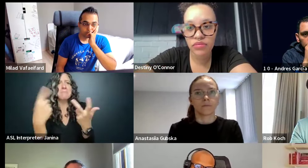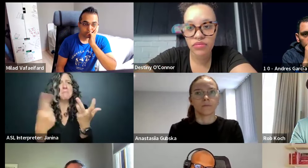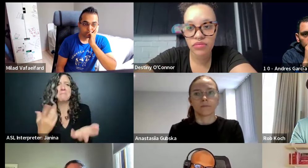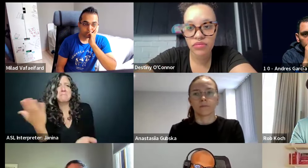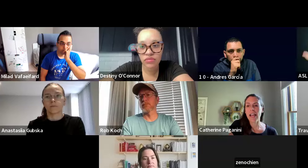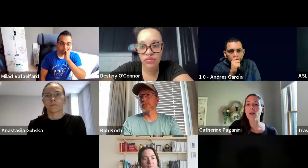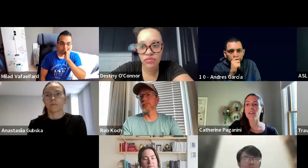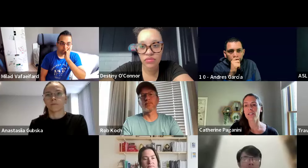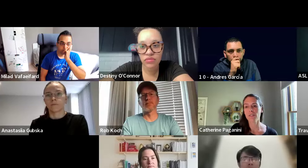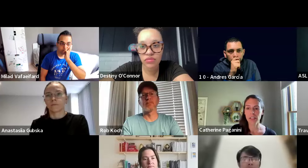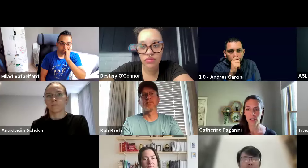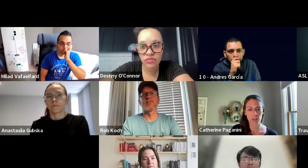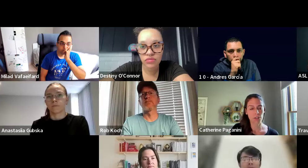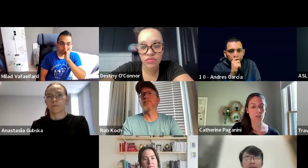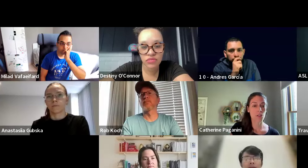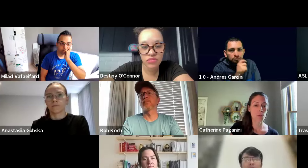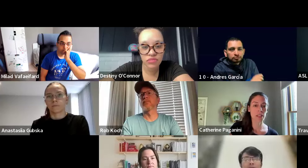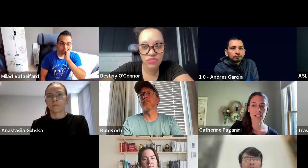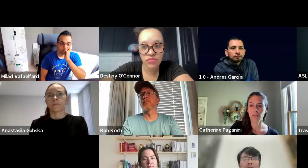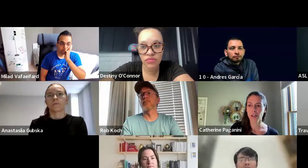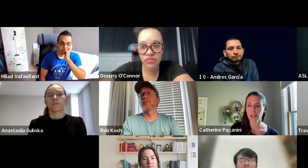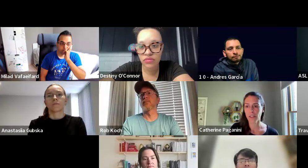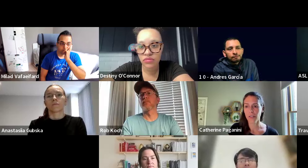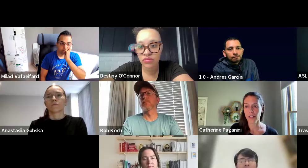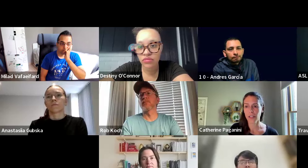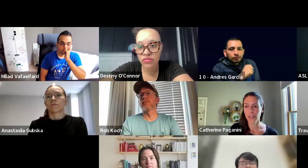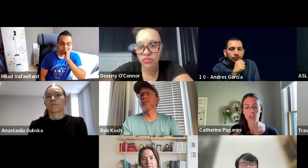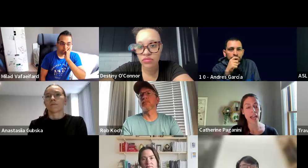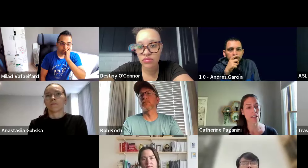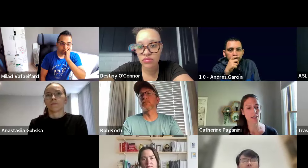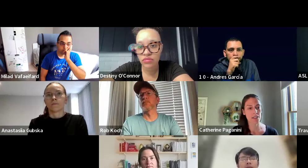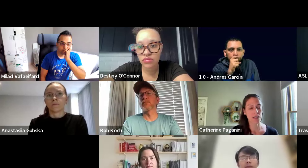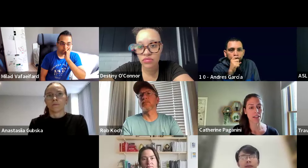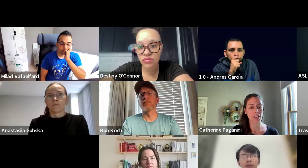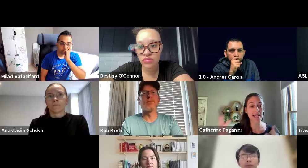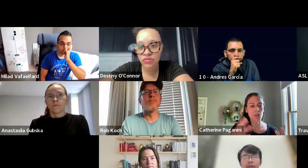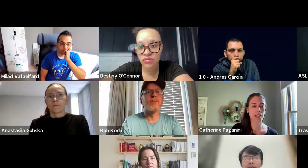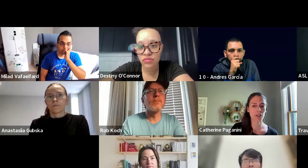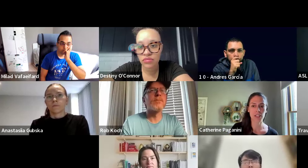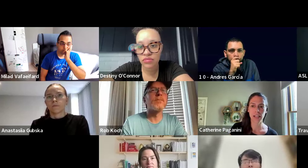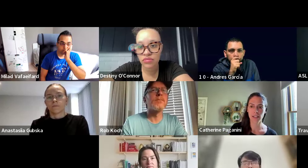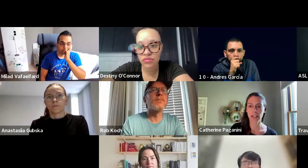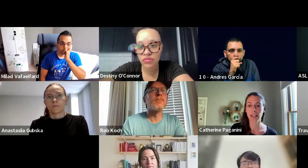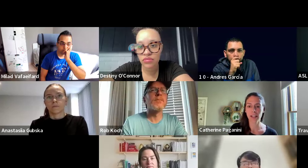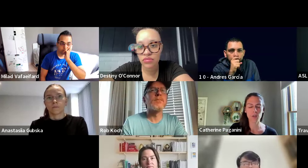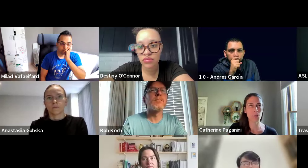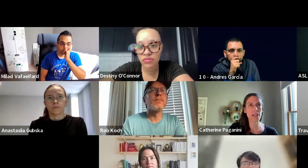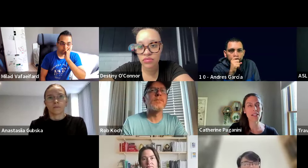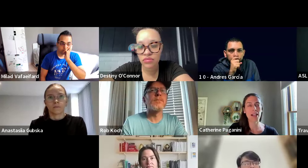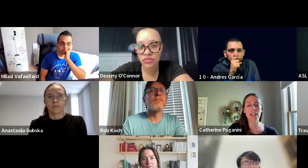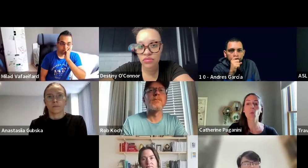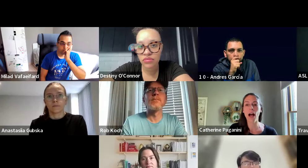really important for hearing people to understand how does it feel to be deaf or hard of hearing in situation X. And that's why I understand.